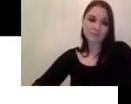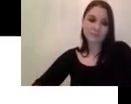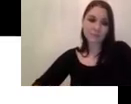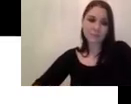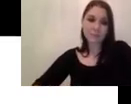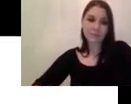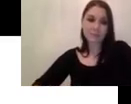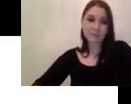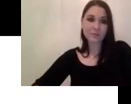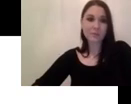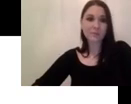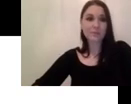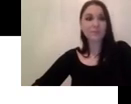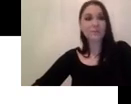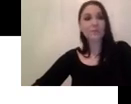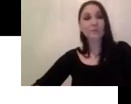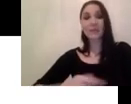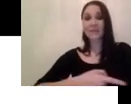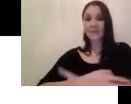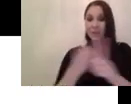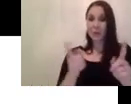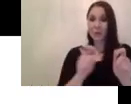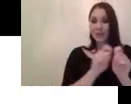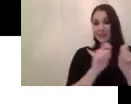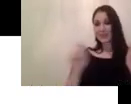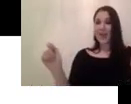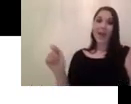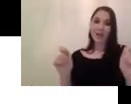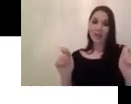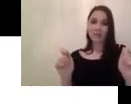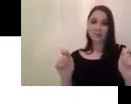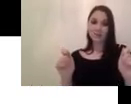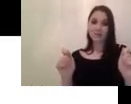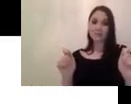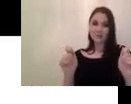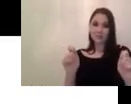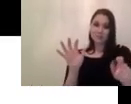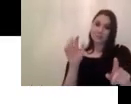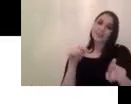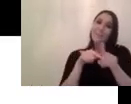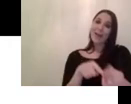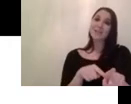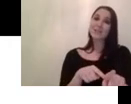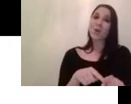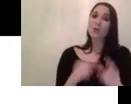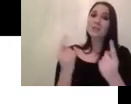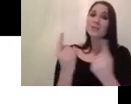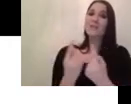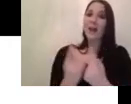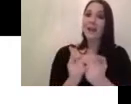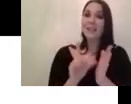model if the model if you can scale the model according to a certain device later that would be a really useful